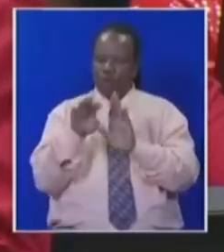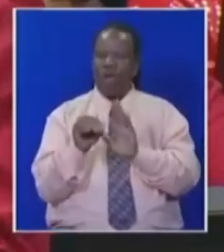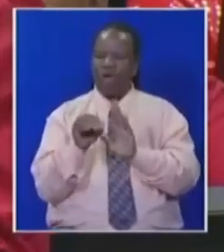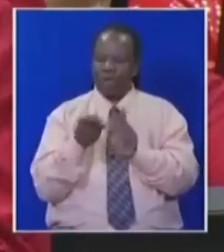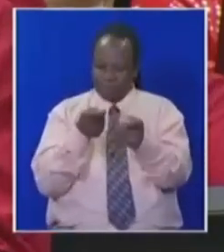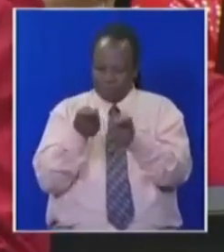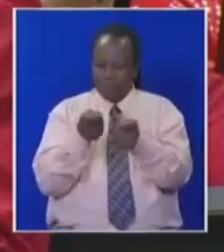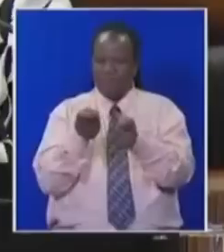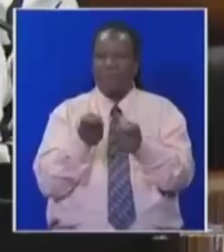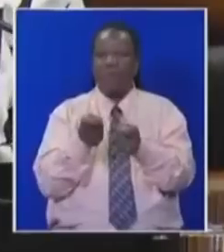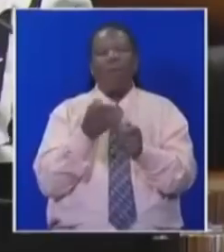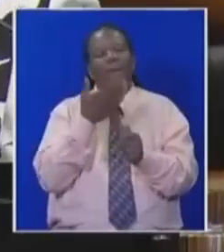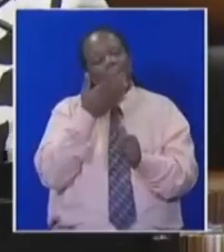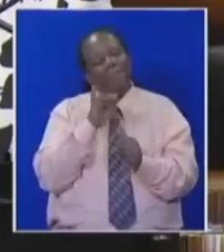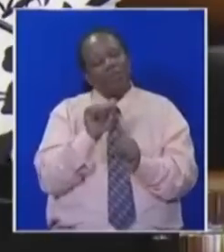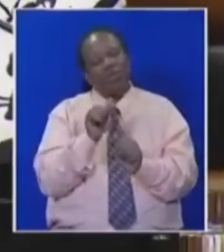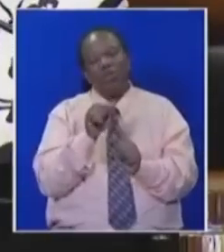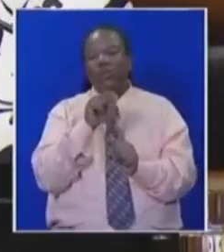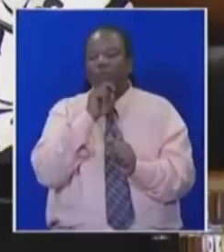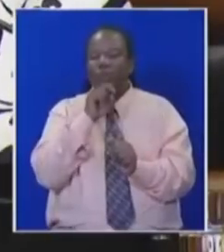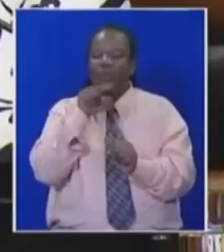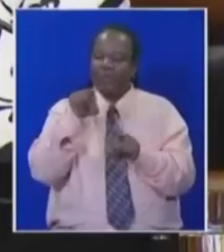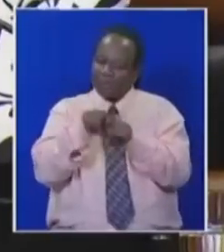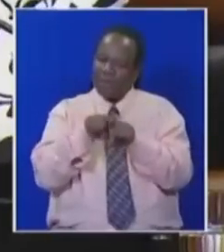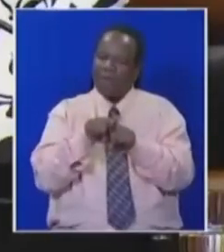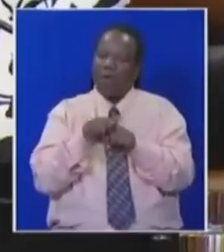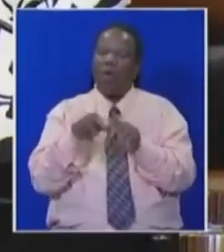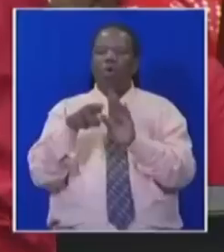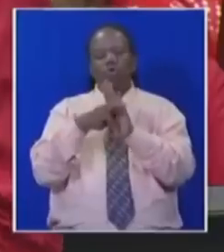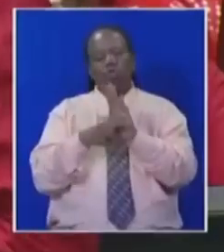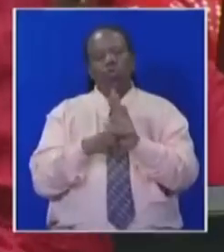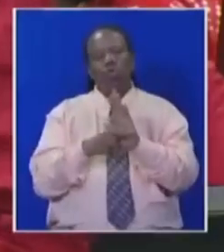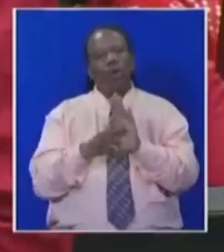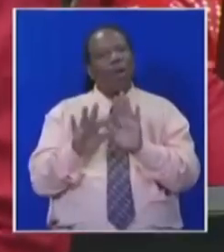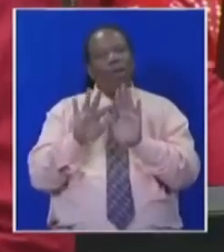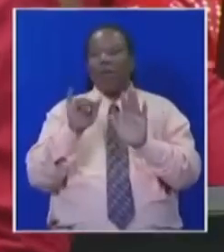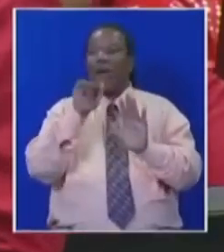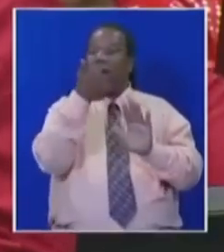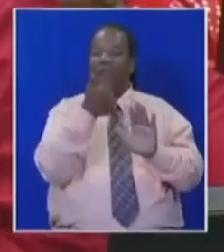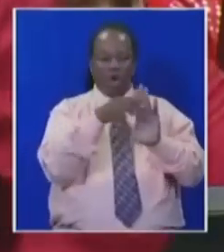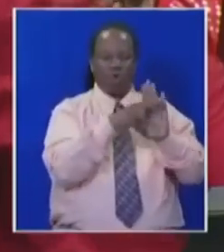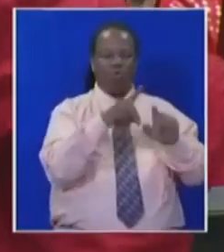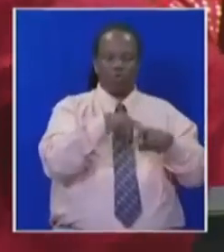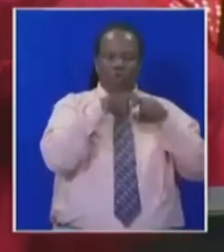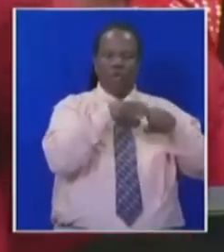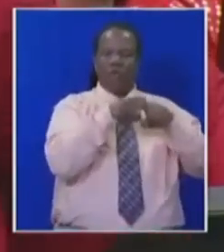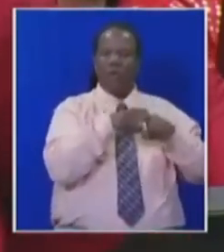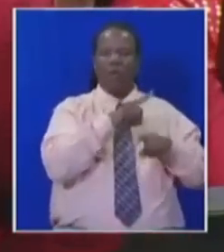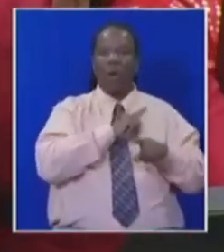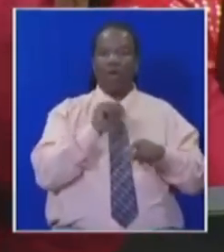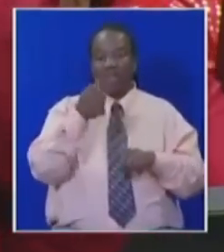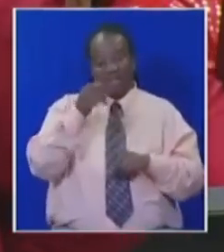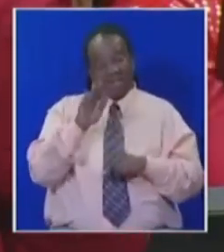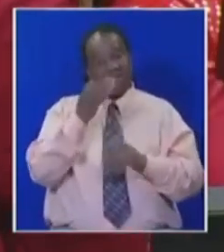us use the rules to govern the entire process without suspending any of those because if we continue in the manner you have